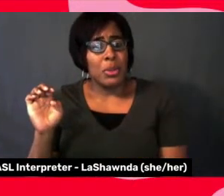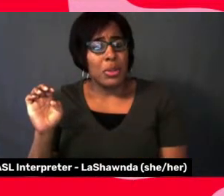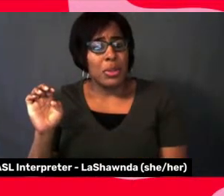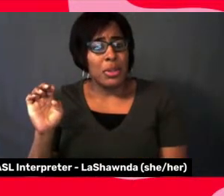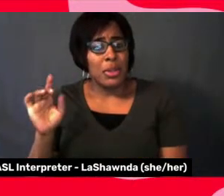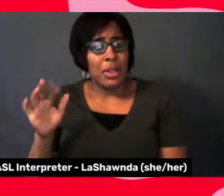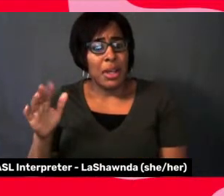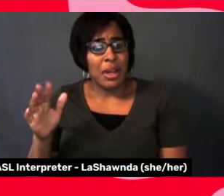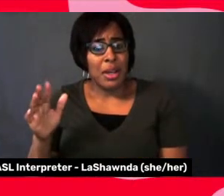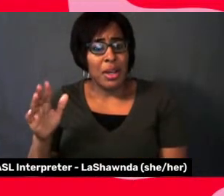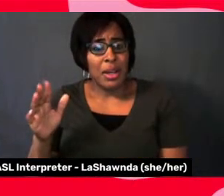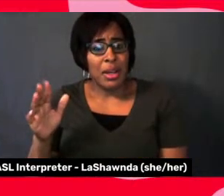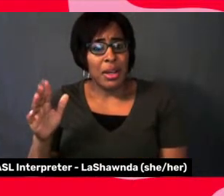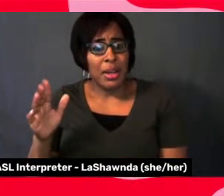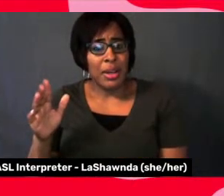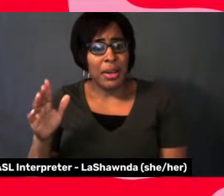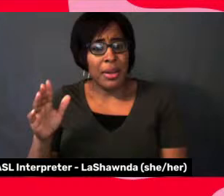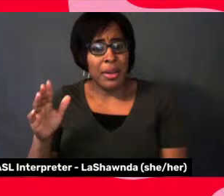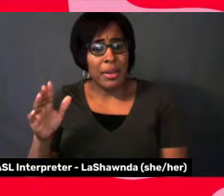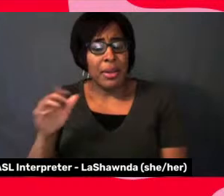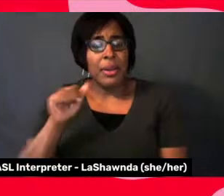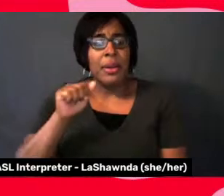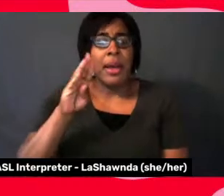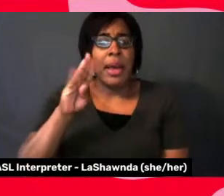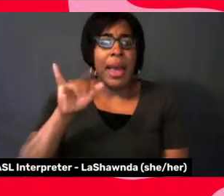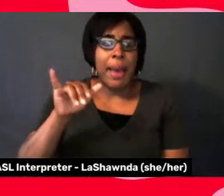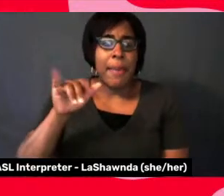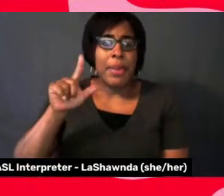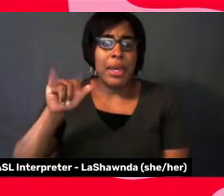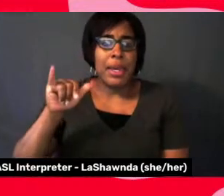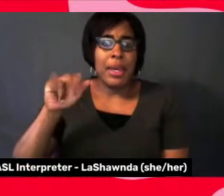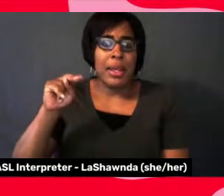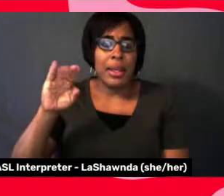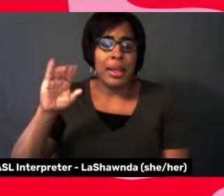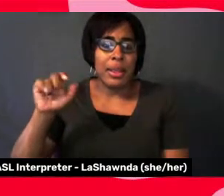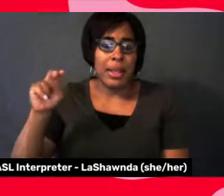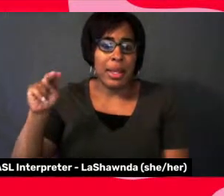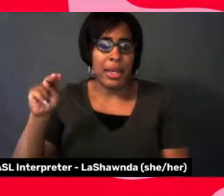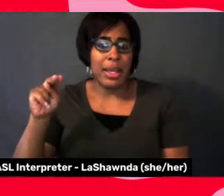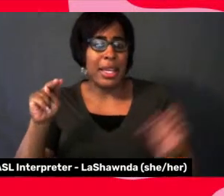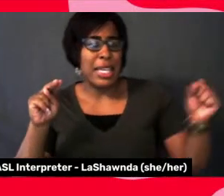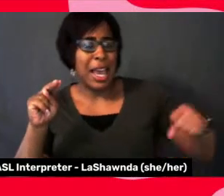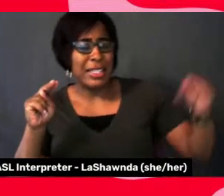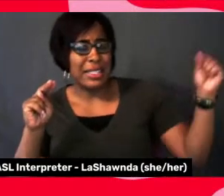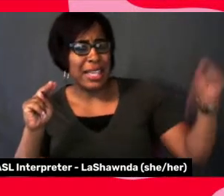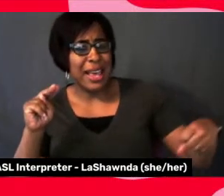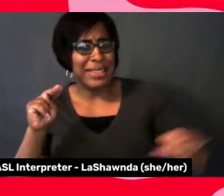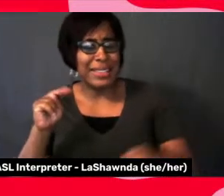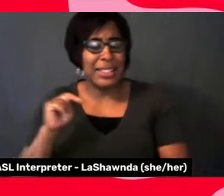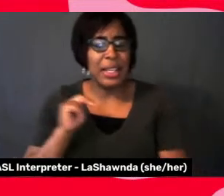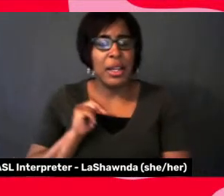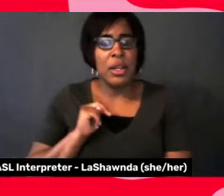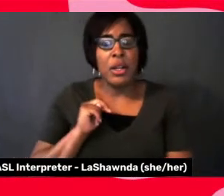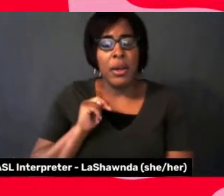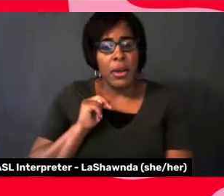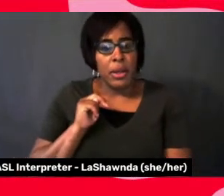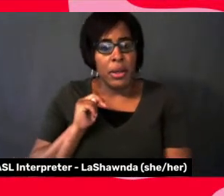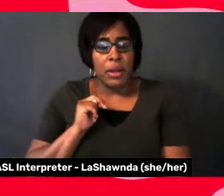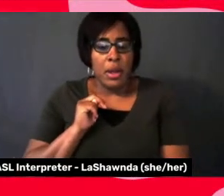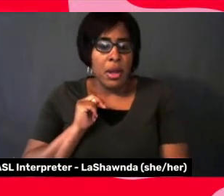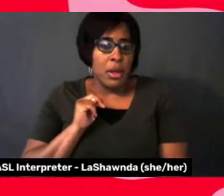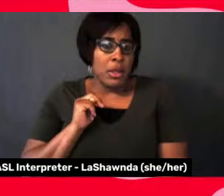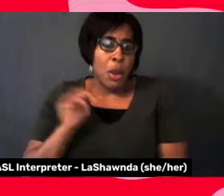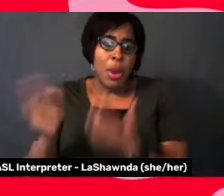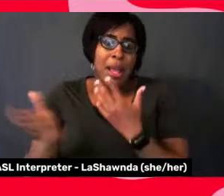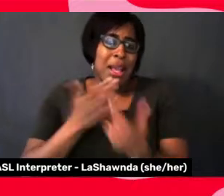ah, my head's blanking. Abby Lincoln. Sorry. And just, you know, no matter, no matter what is going on, being